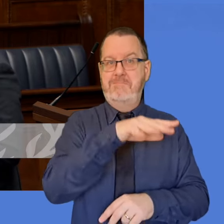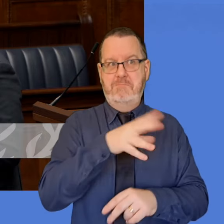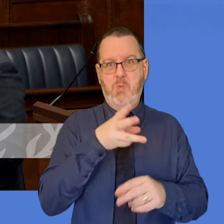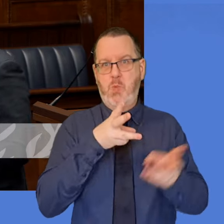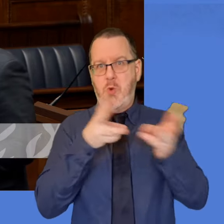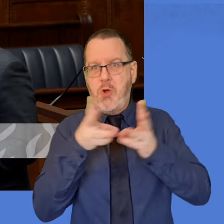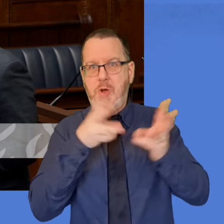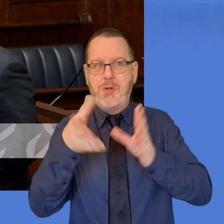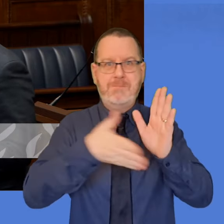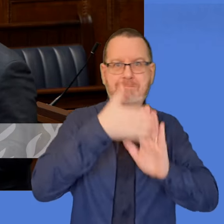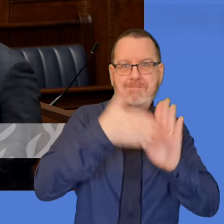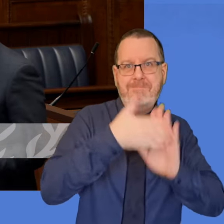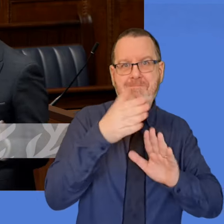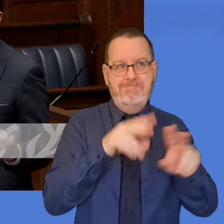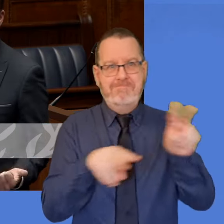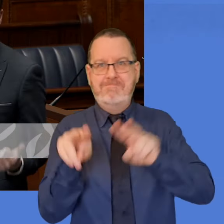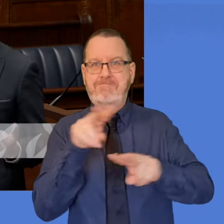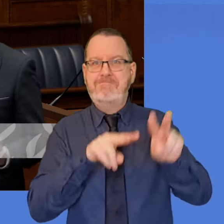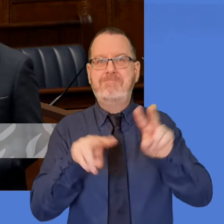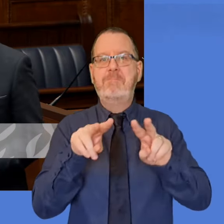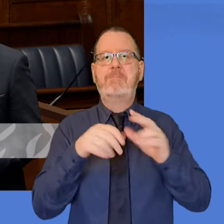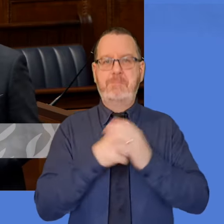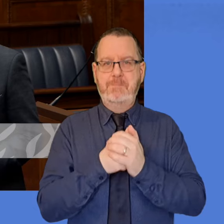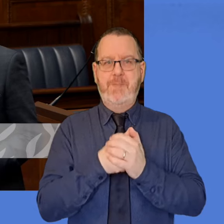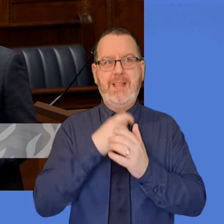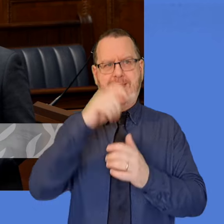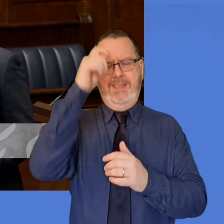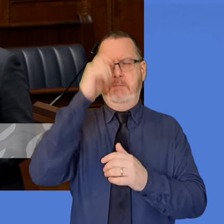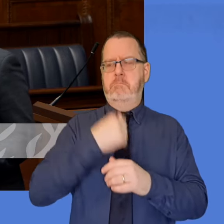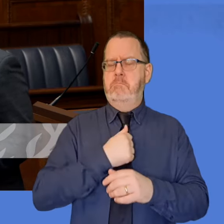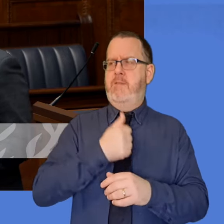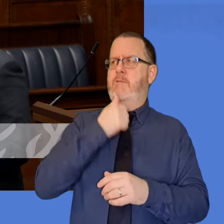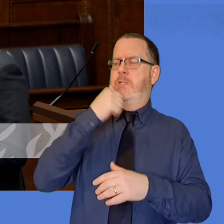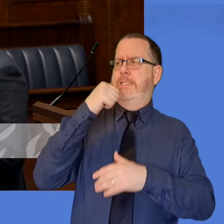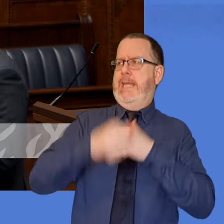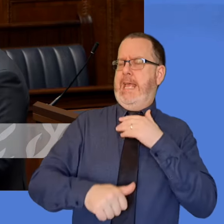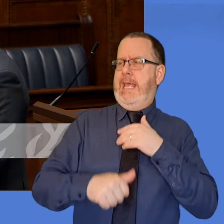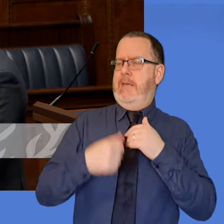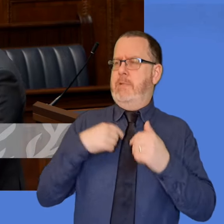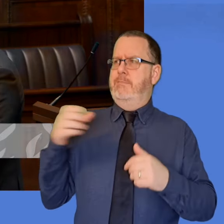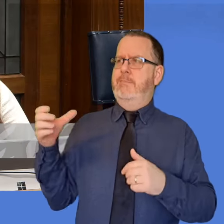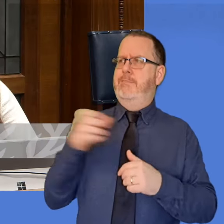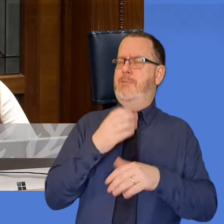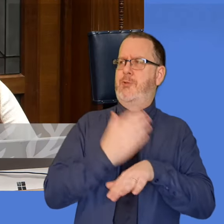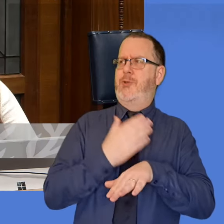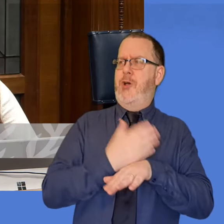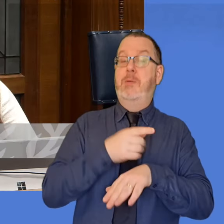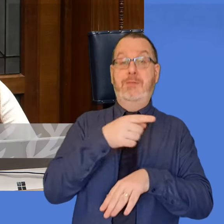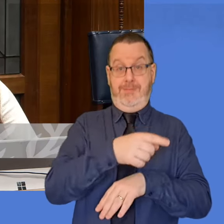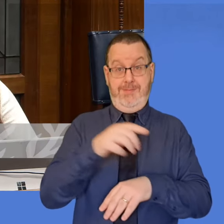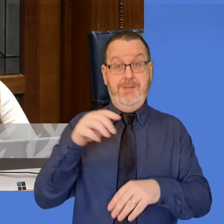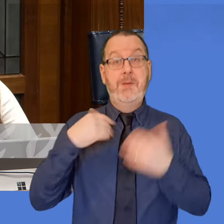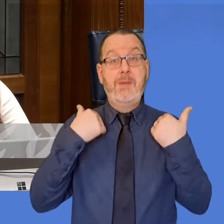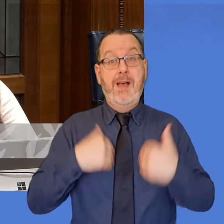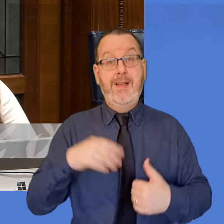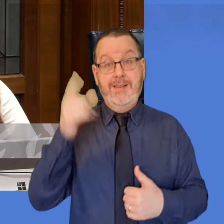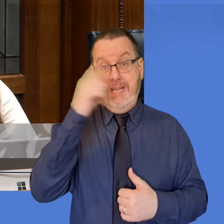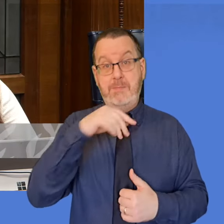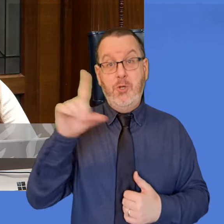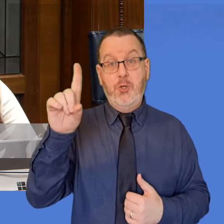my first or second day in office. Mr Dunn extended an invitation for me to come and visit, so I look forward to